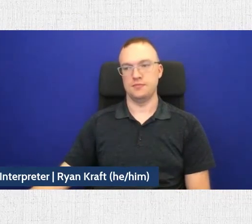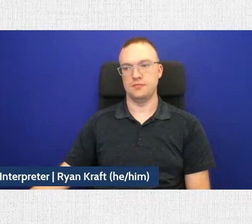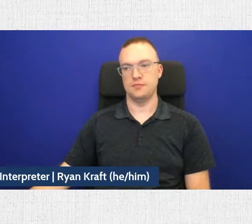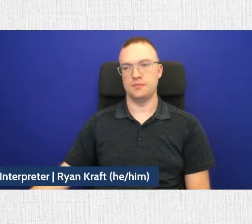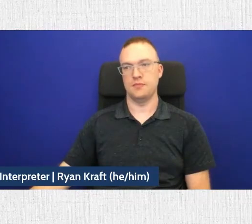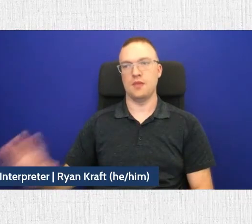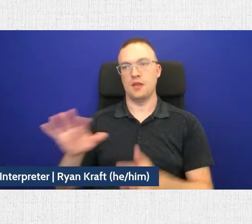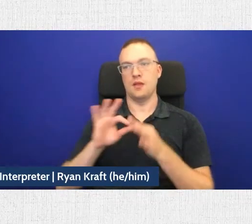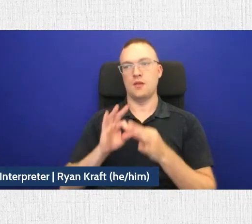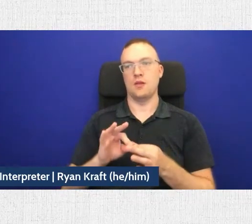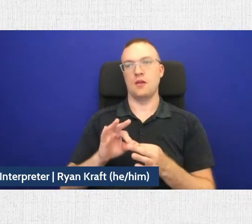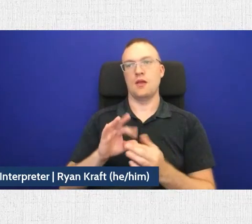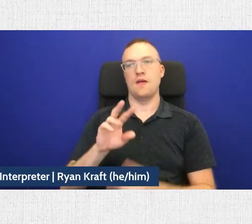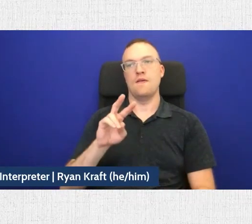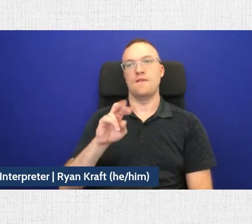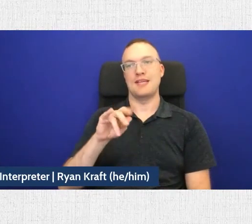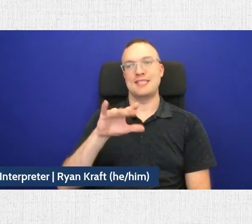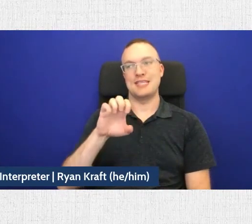mediator.